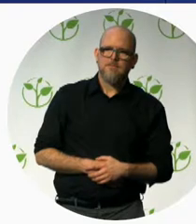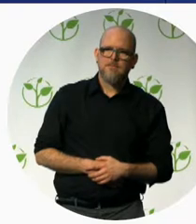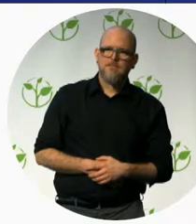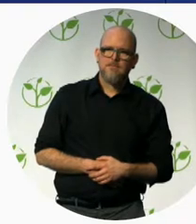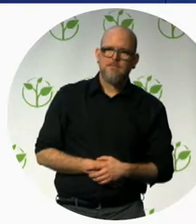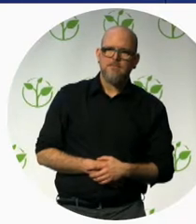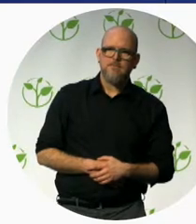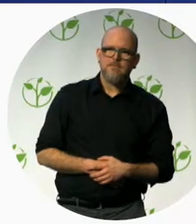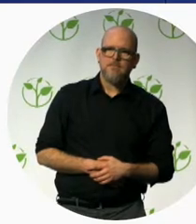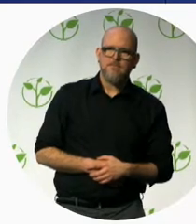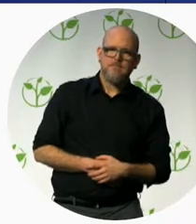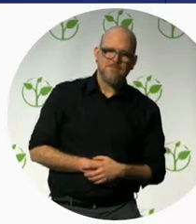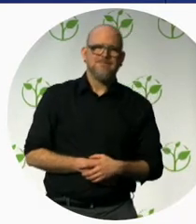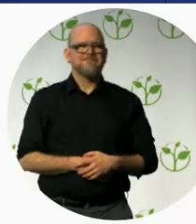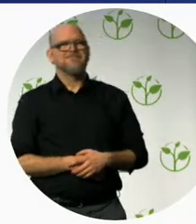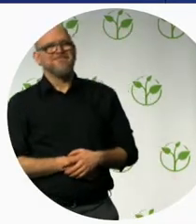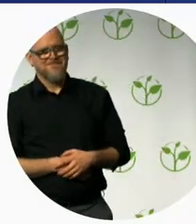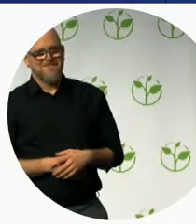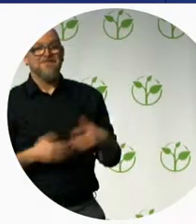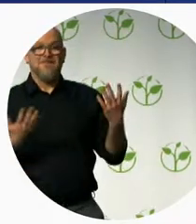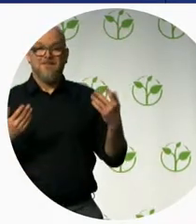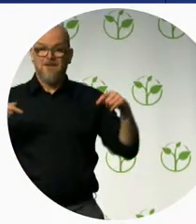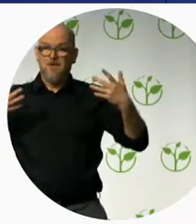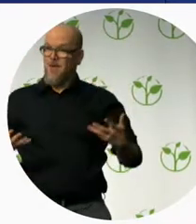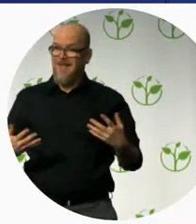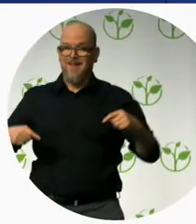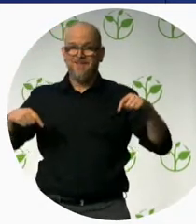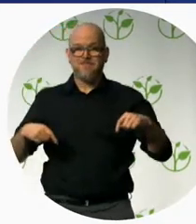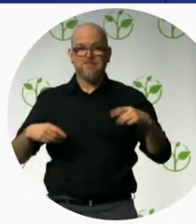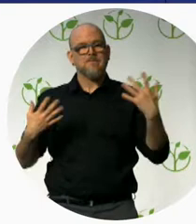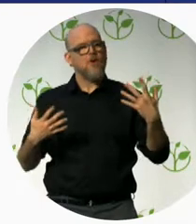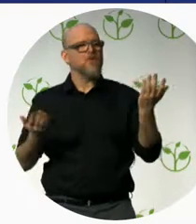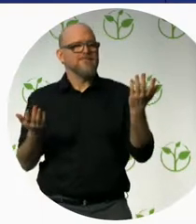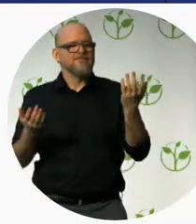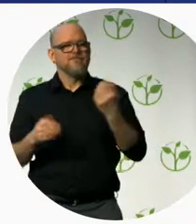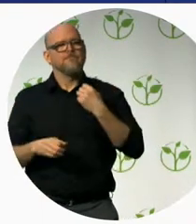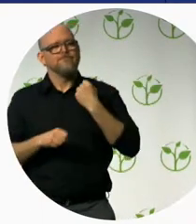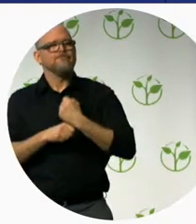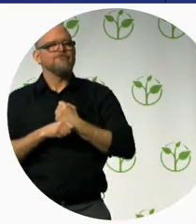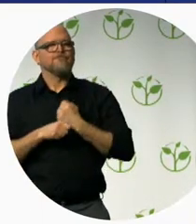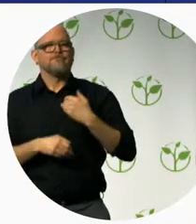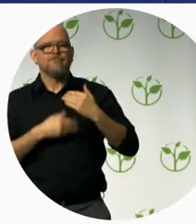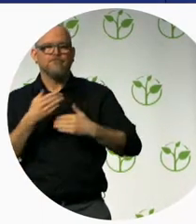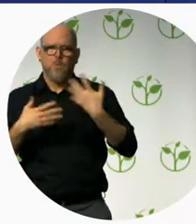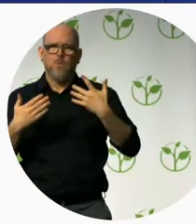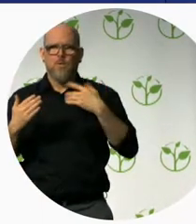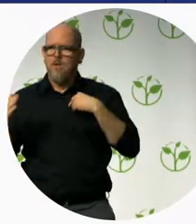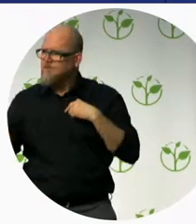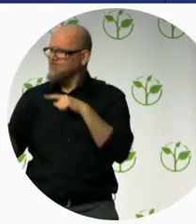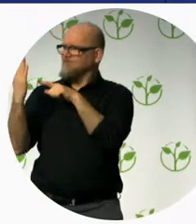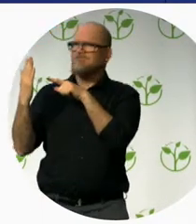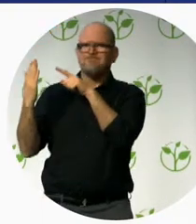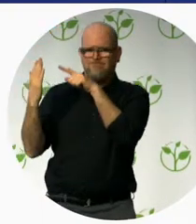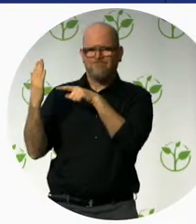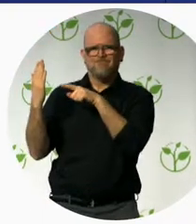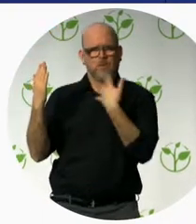In today's world, services need to be addressed to the needs of different consumer groups, such as families